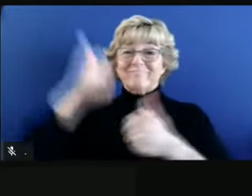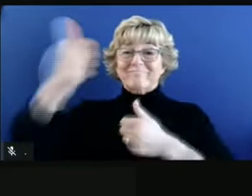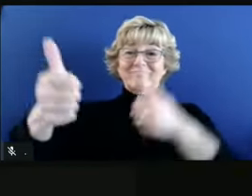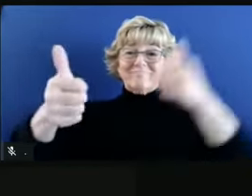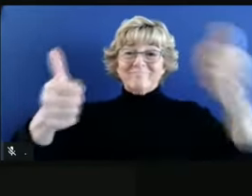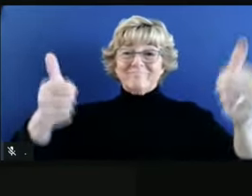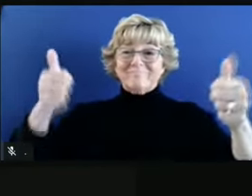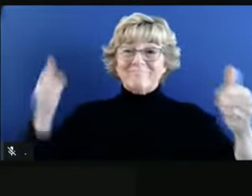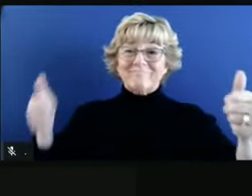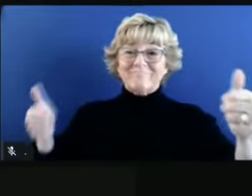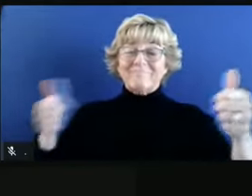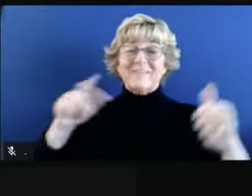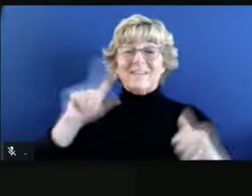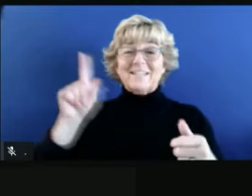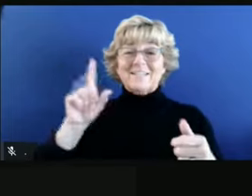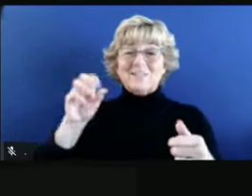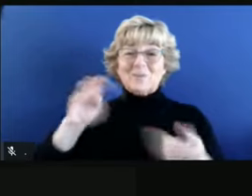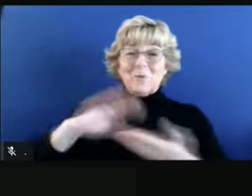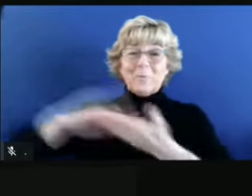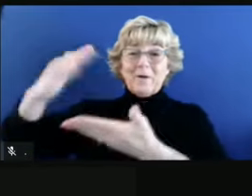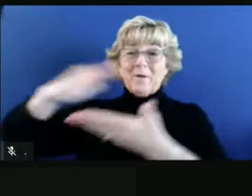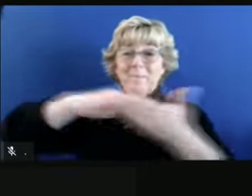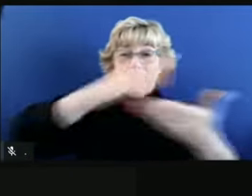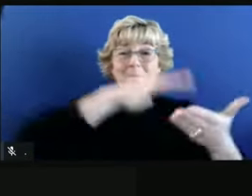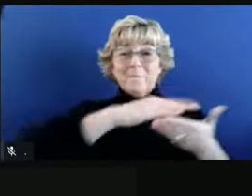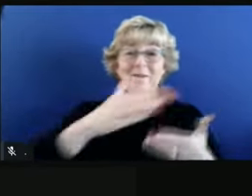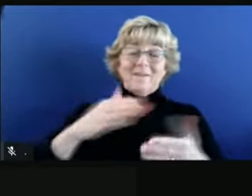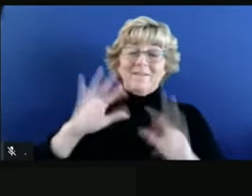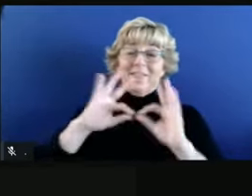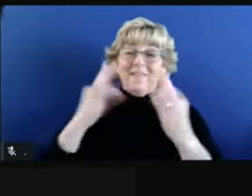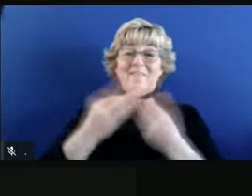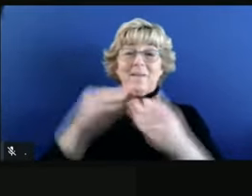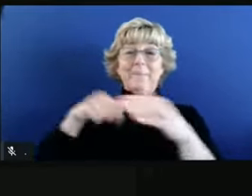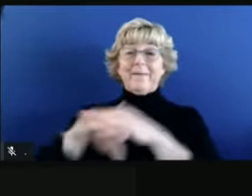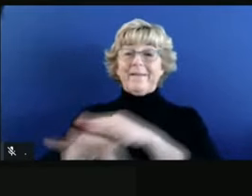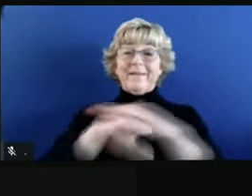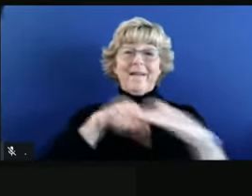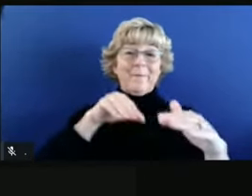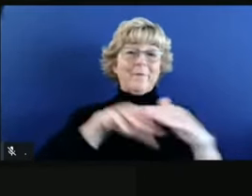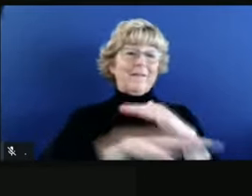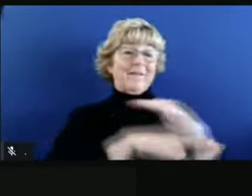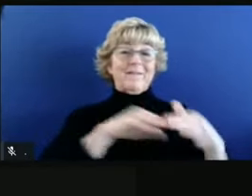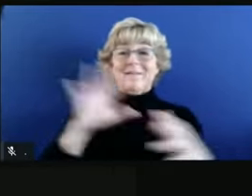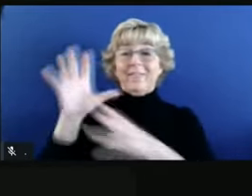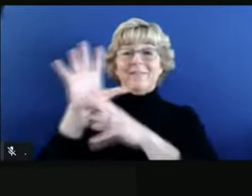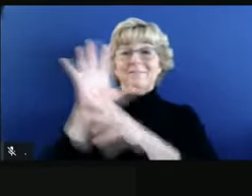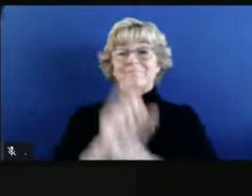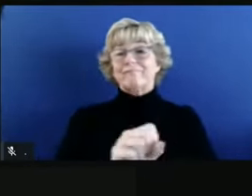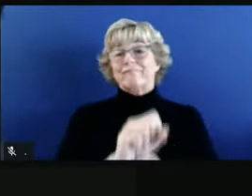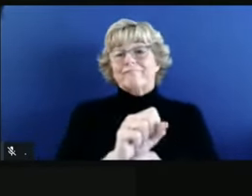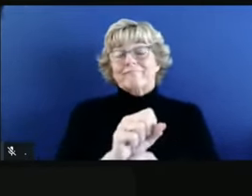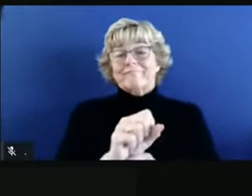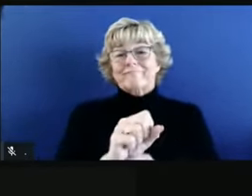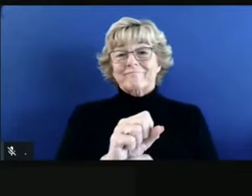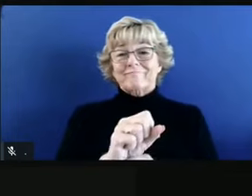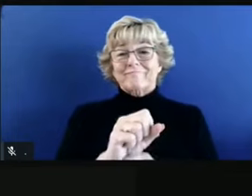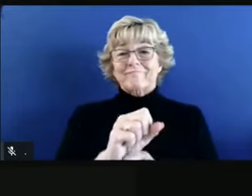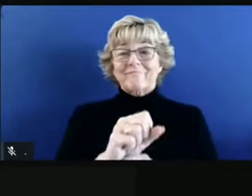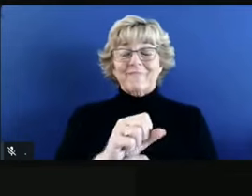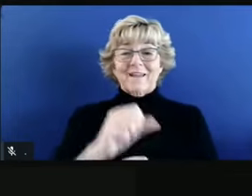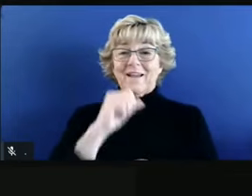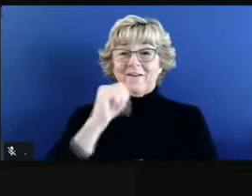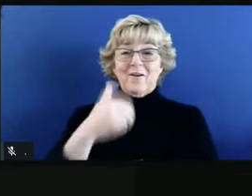Zoom courses and people popping in and out. So, you know, they've become accustomed, but I don't have the